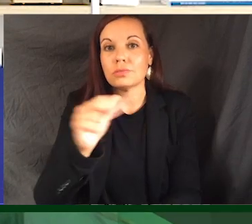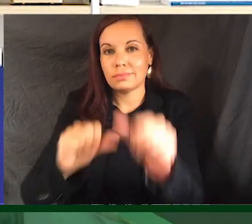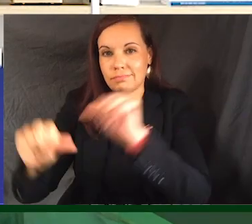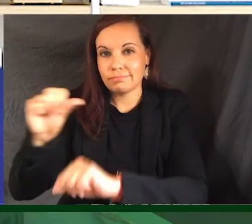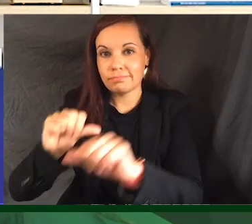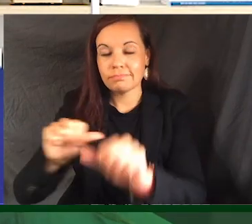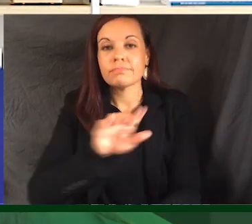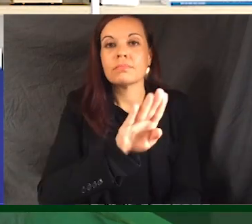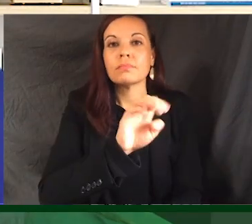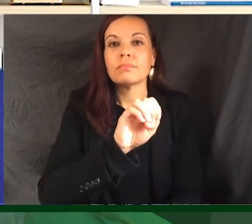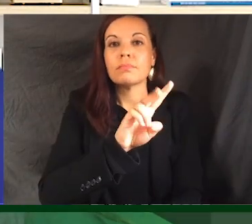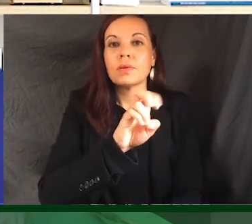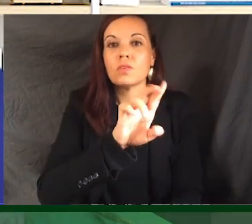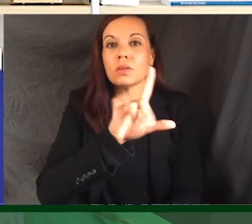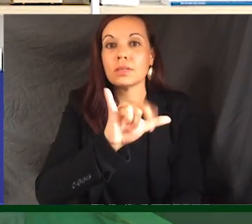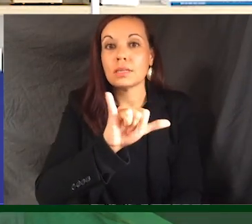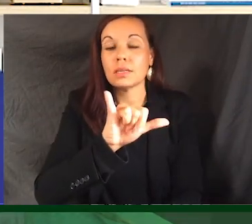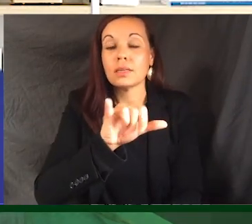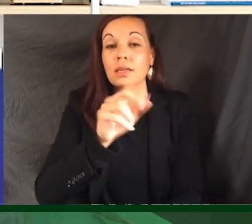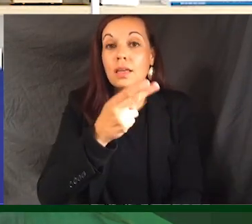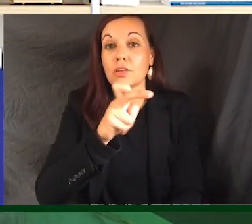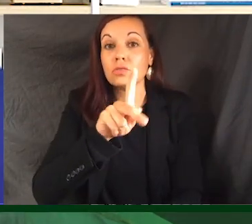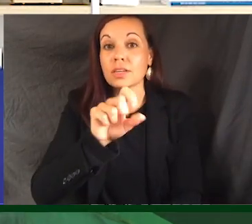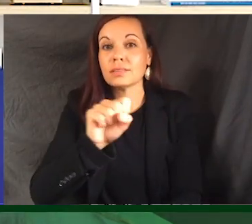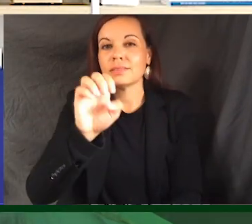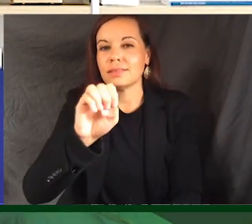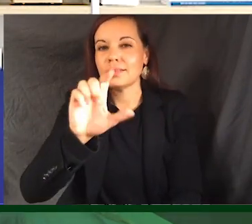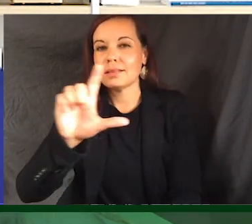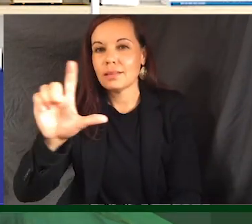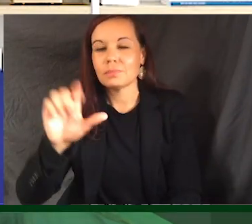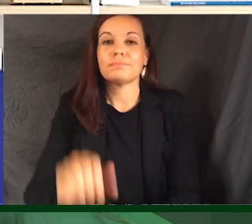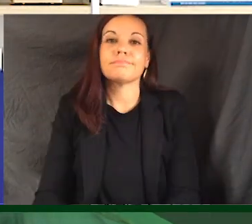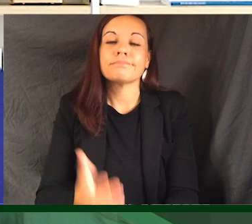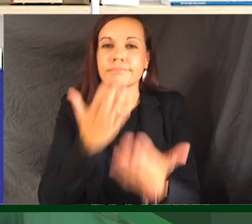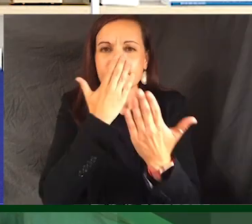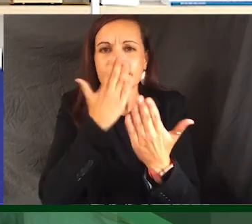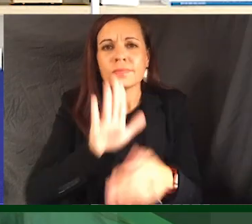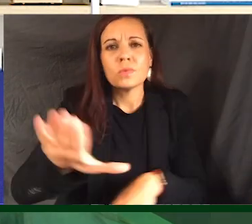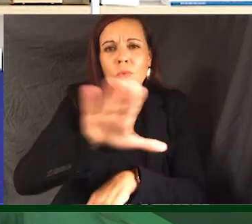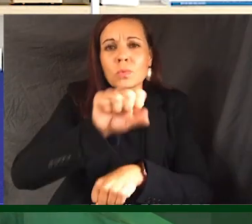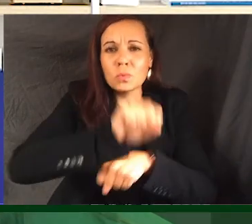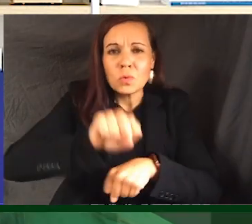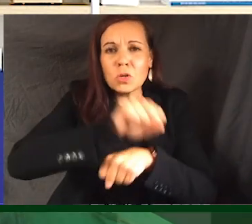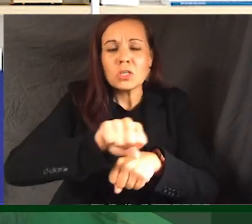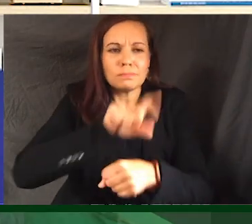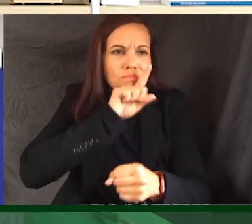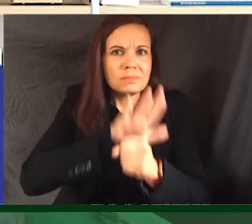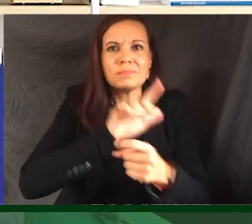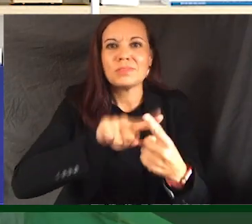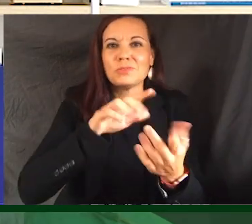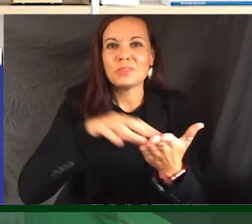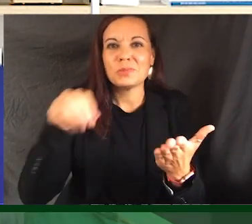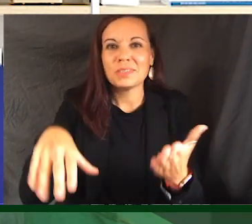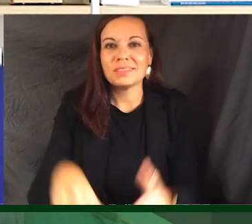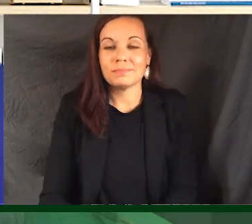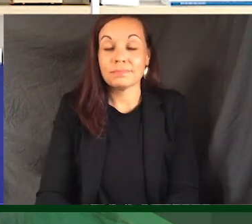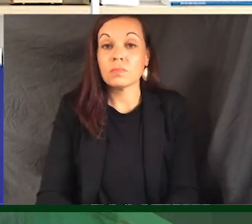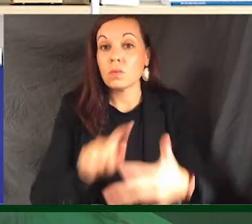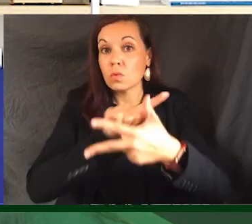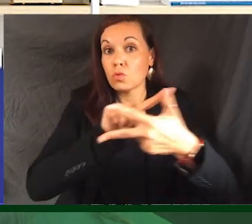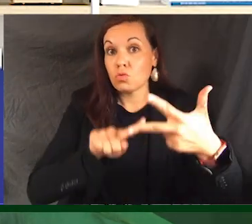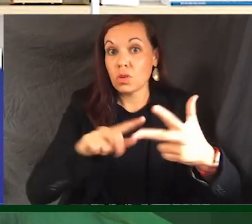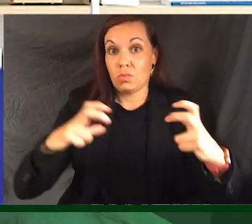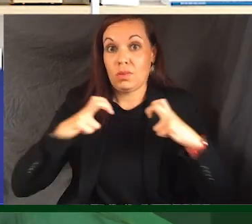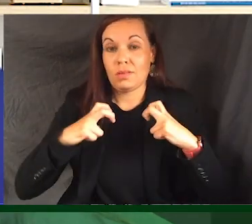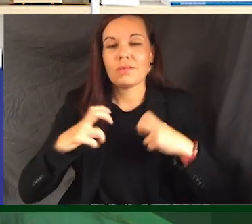and Beverly Hendricks, ELL. Thank you all for your dedication and commitment to students. Three of these